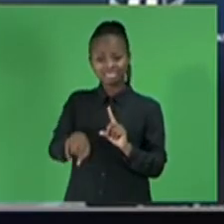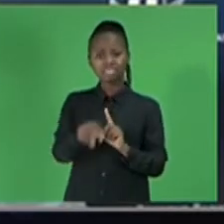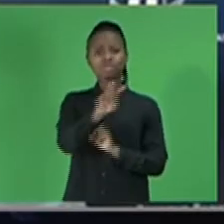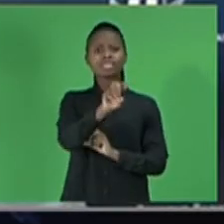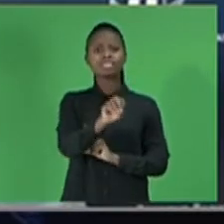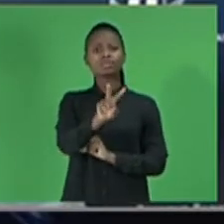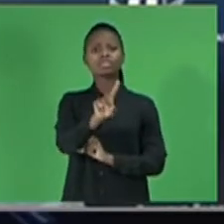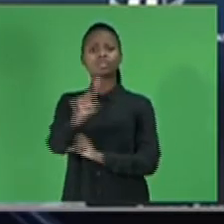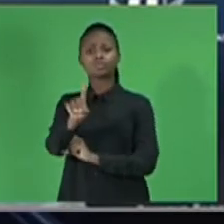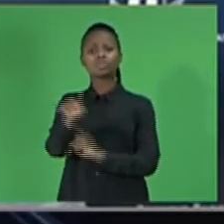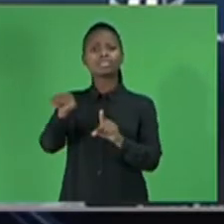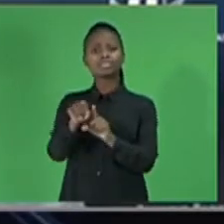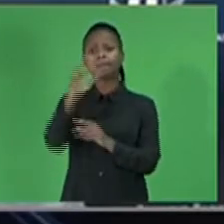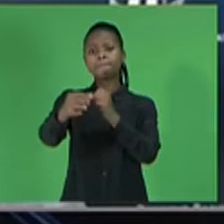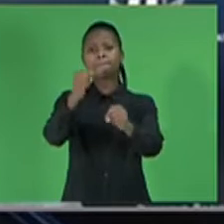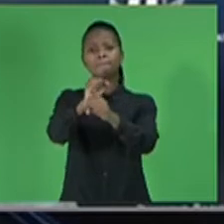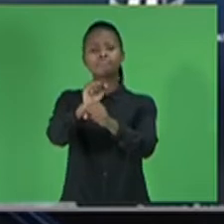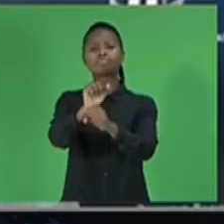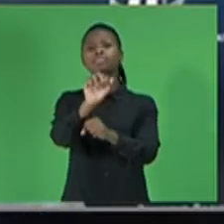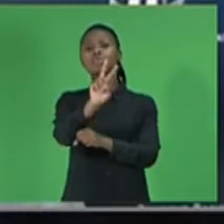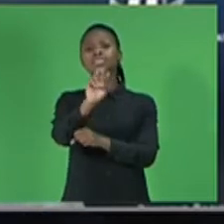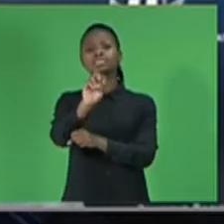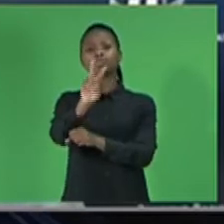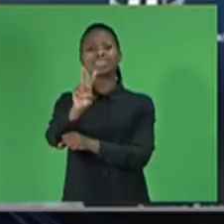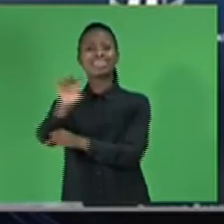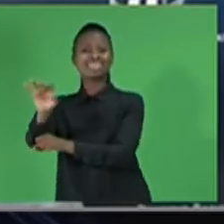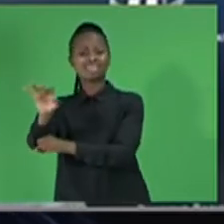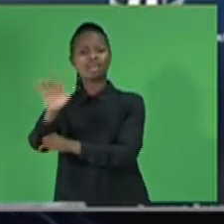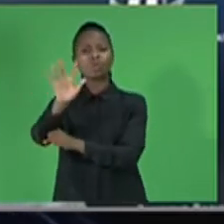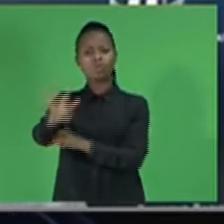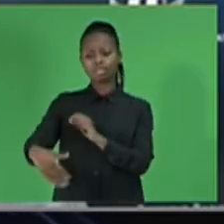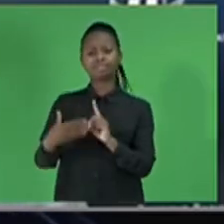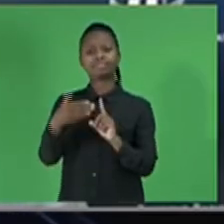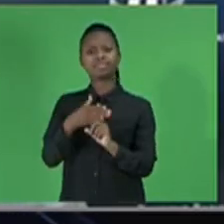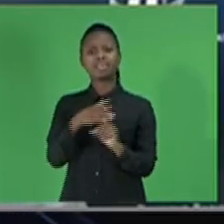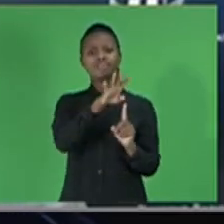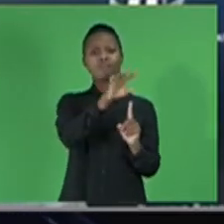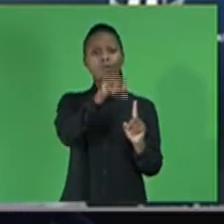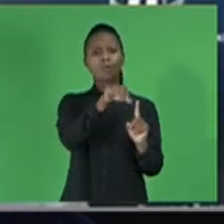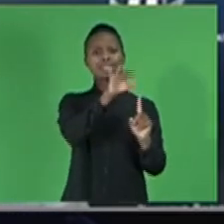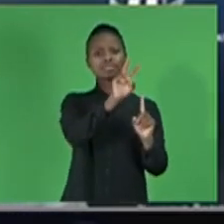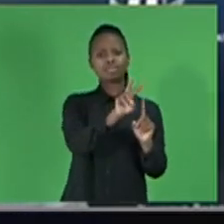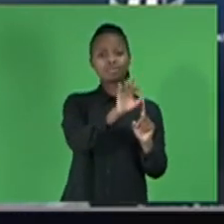we still expect global growth of 4.4% and 3.4% respectively.